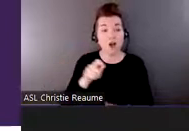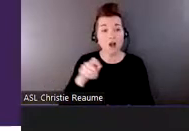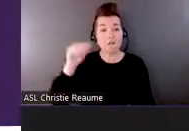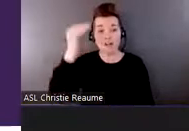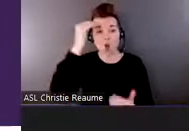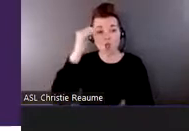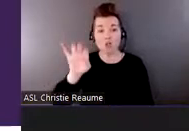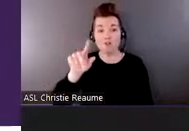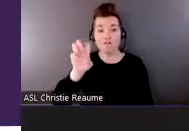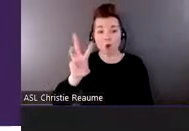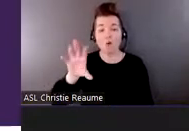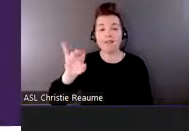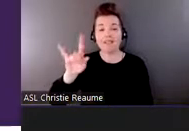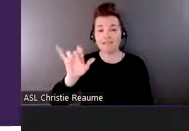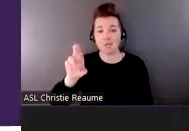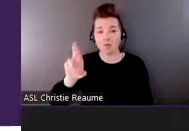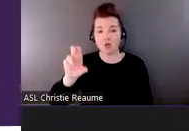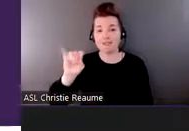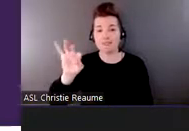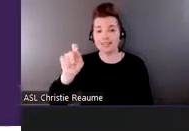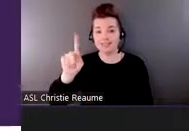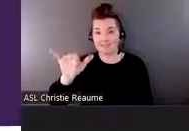Foundation, and she is the Executive Director.